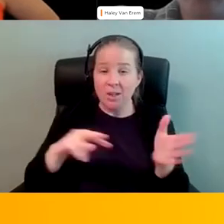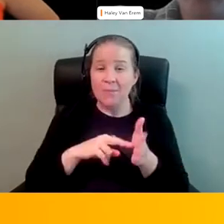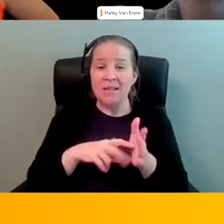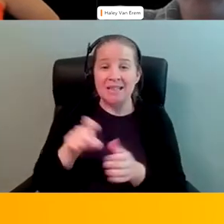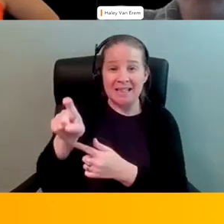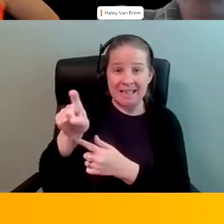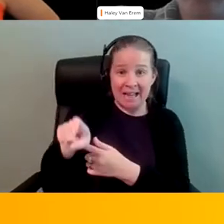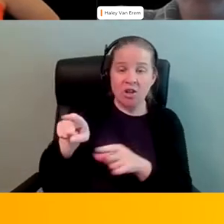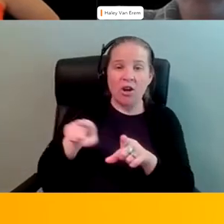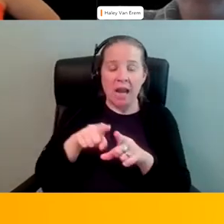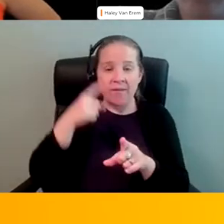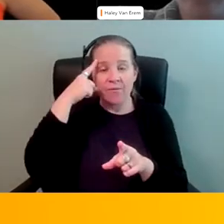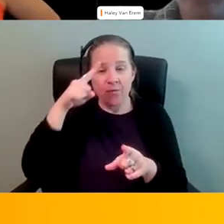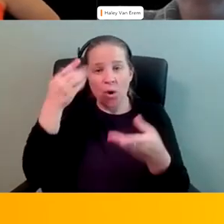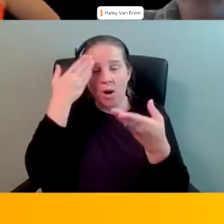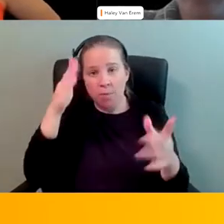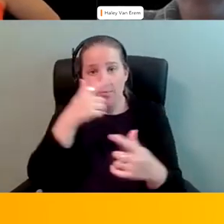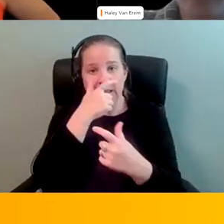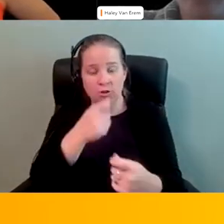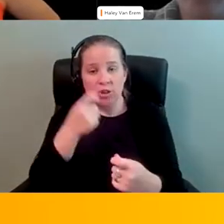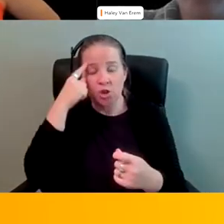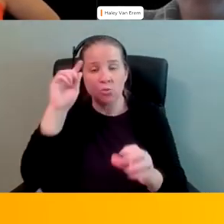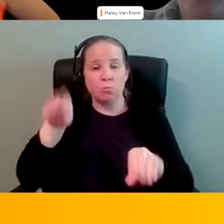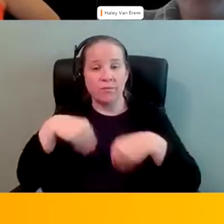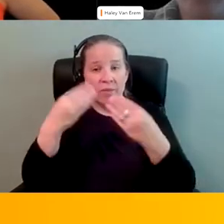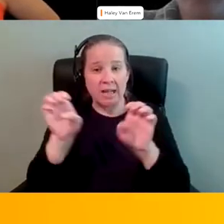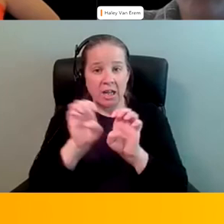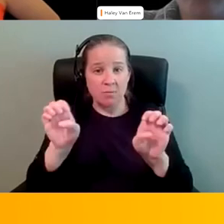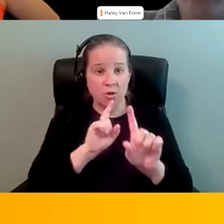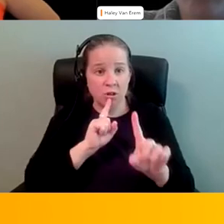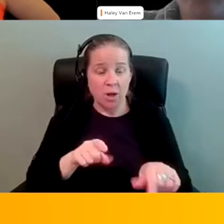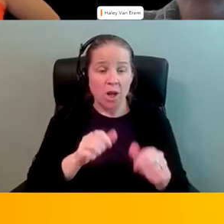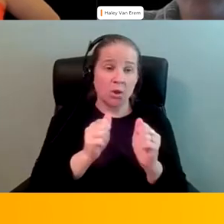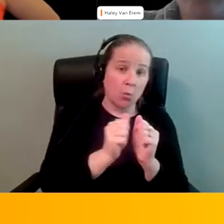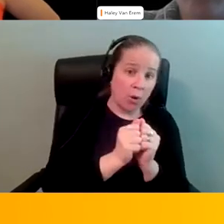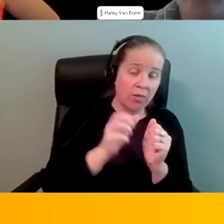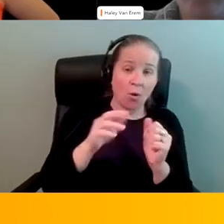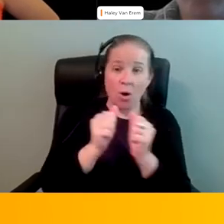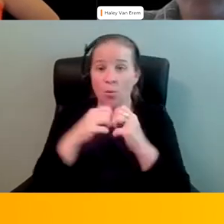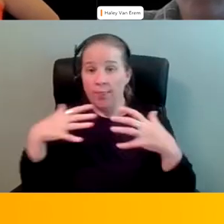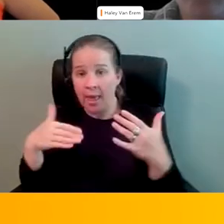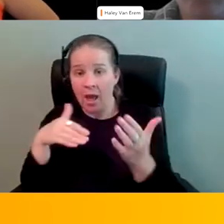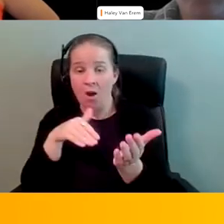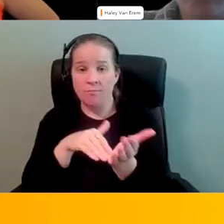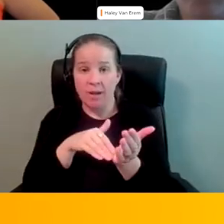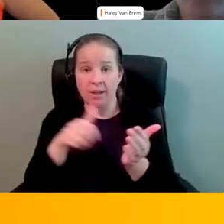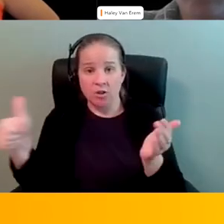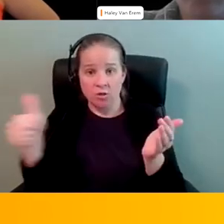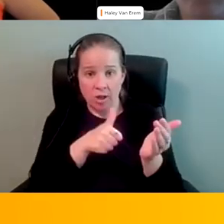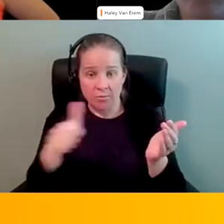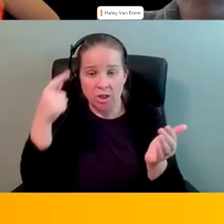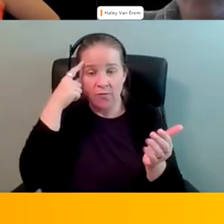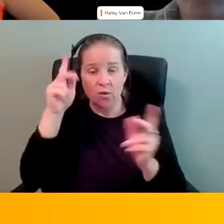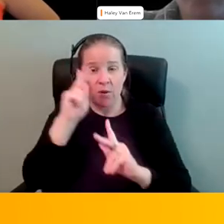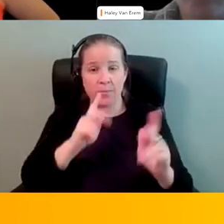interest to provide emergency response with or without medical transportation to individuals requiring